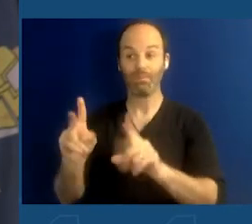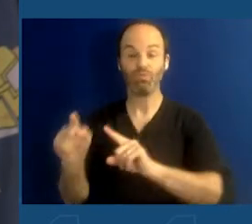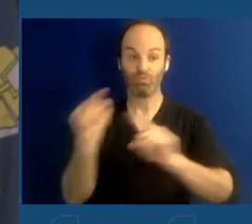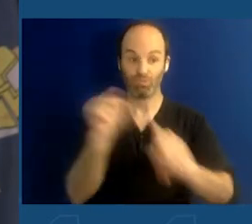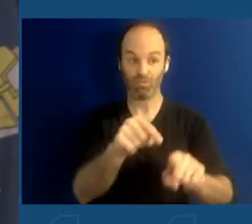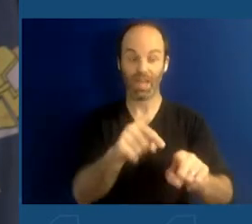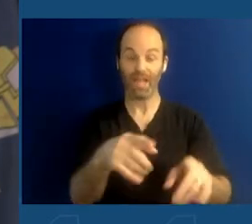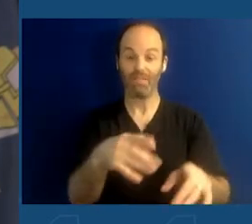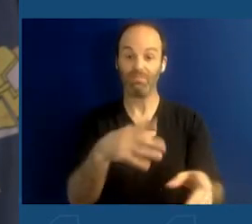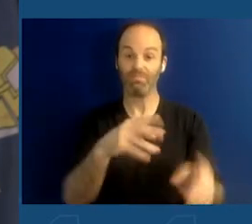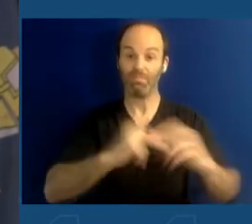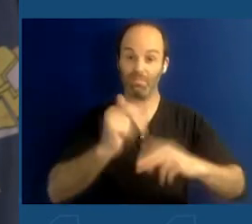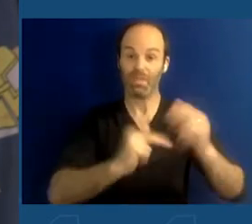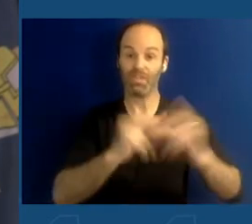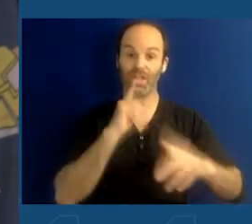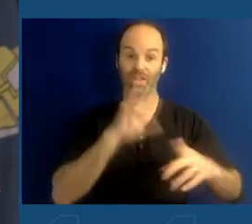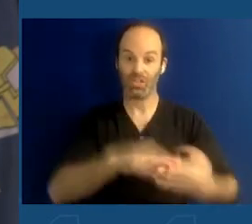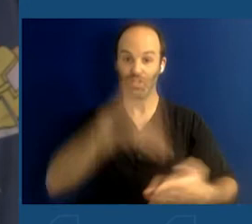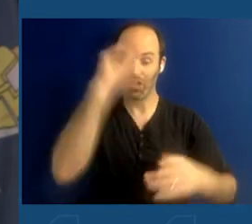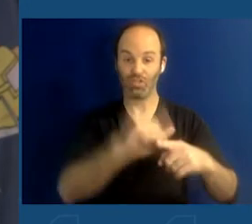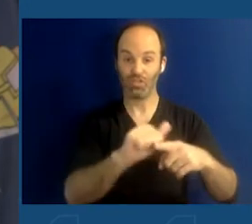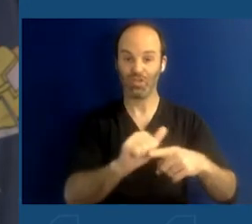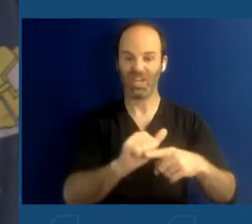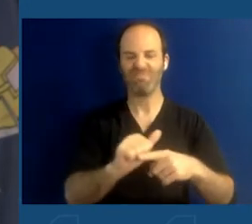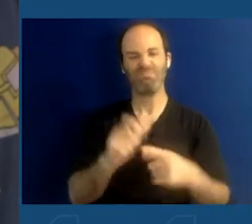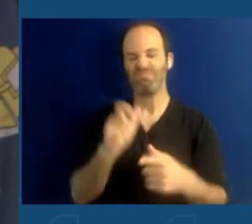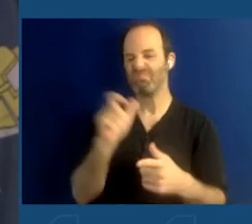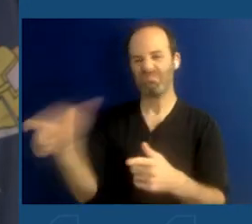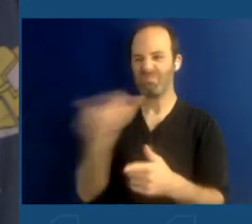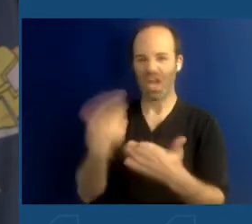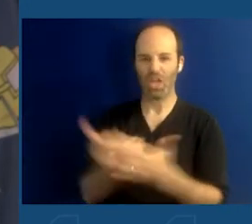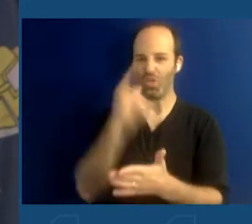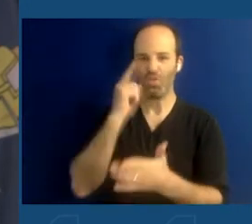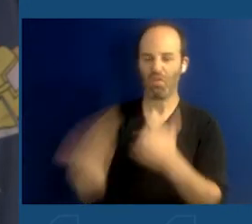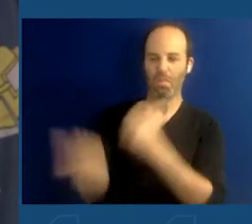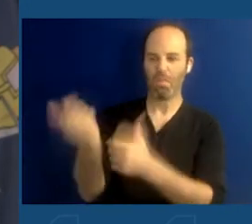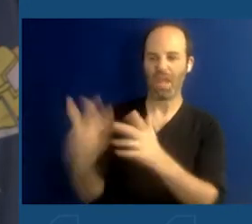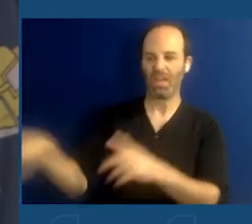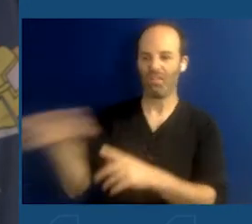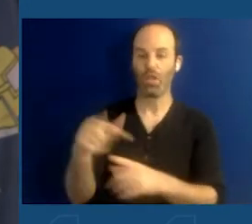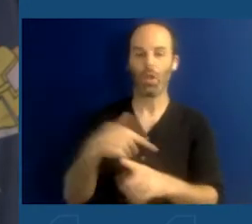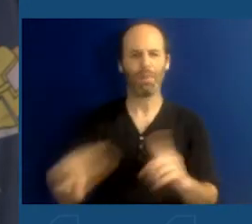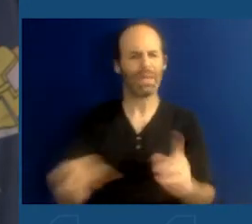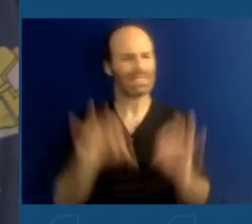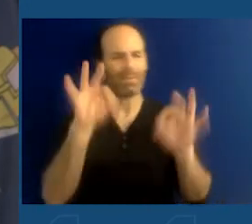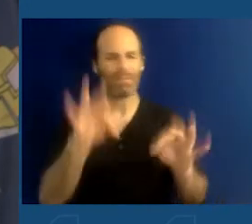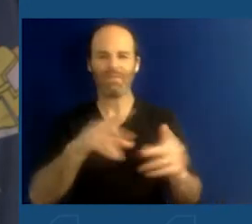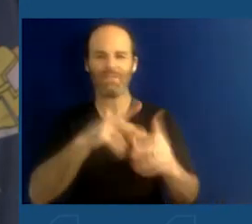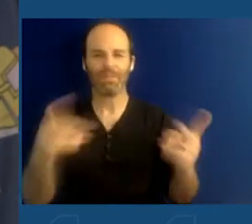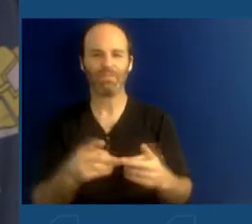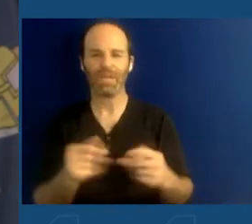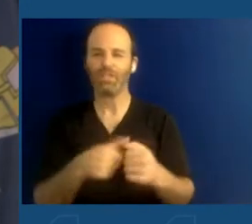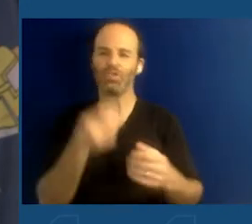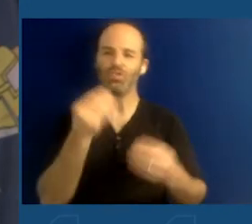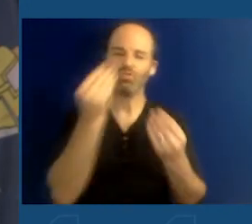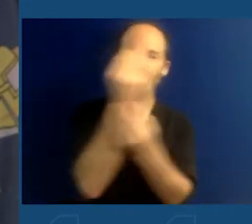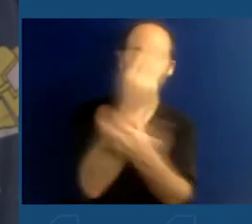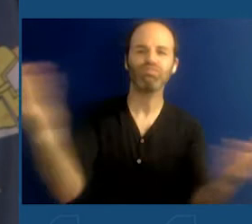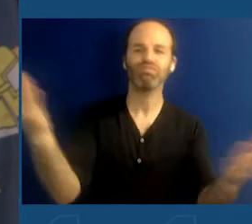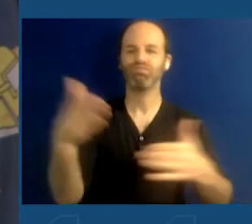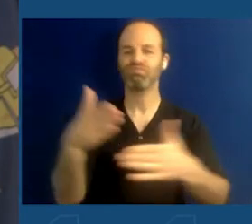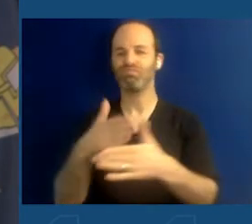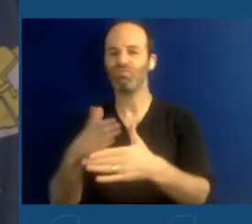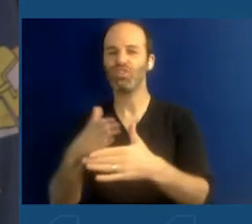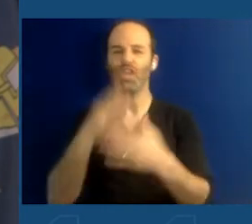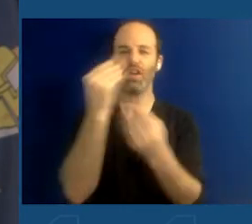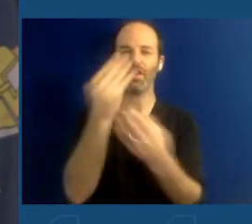It's not a new venue for most of you, but it's a place where we believe that it's a perfect place to impart ideas to you, but also to bring